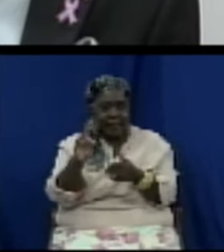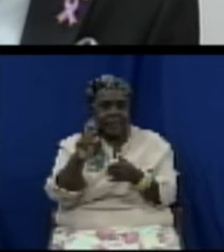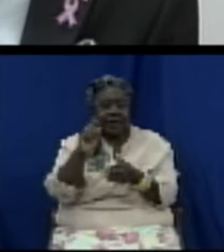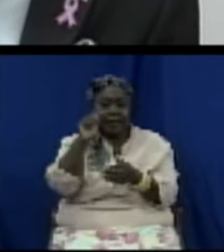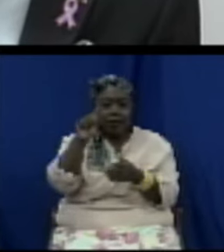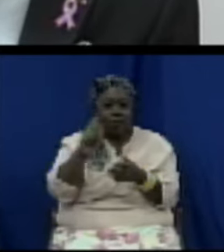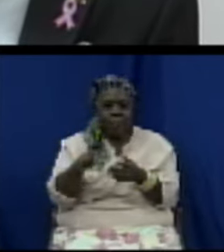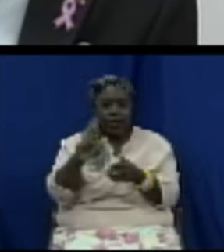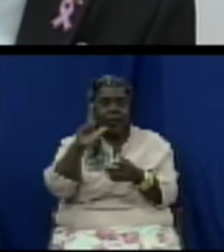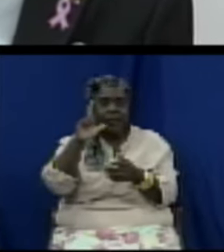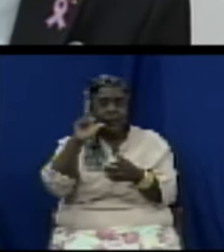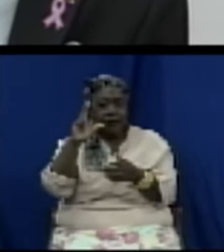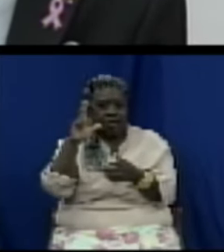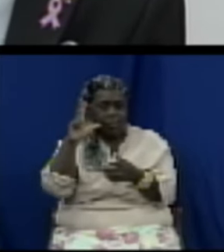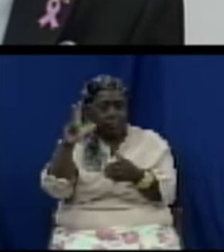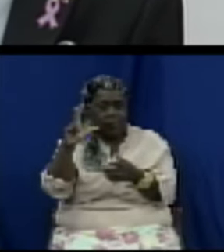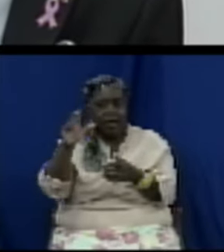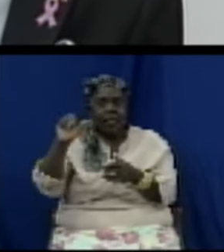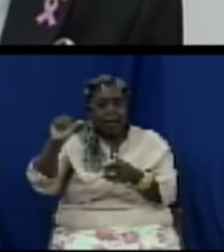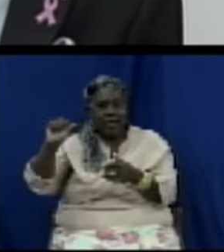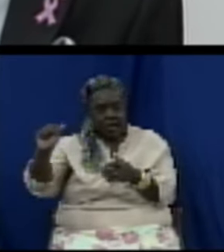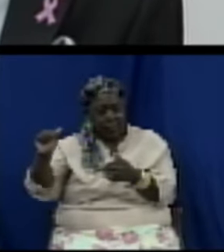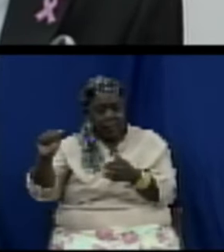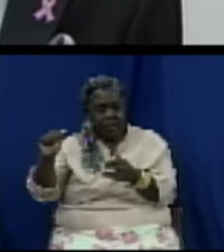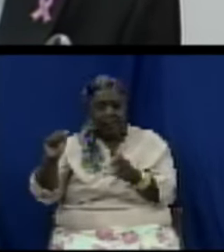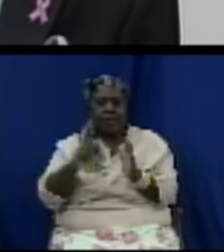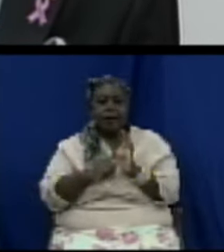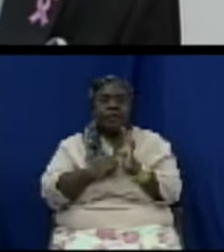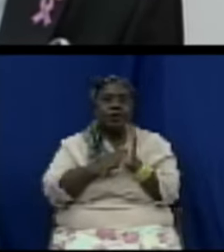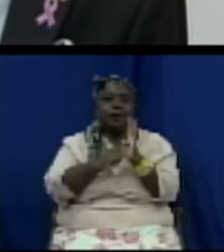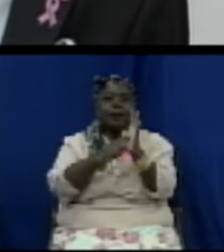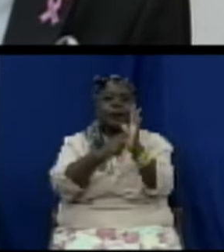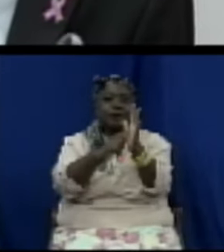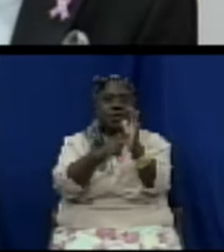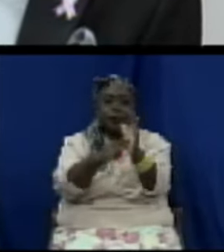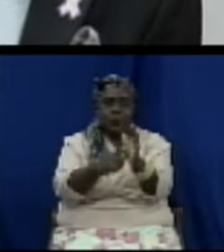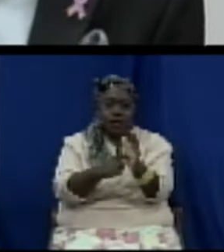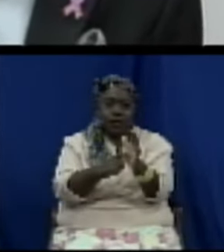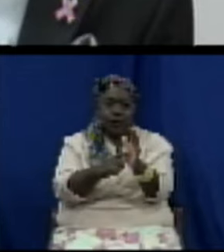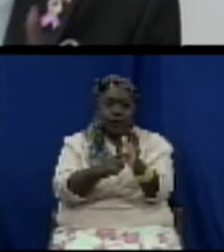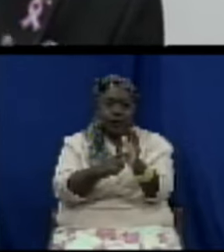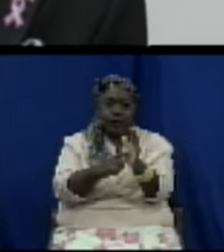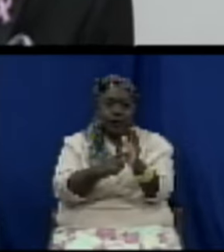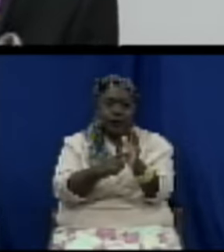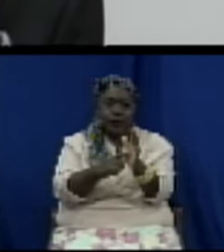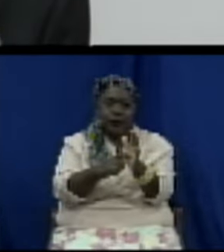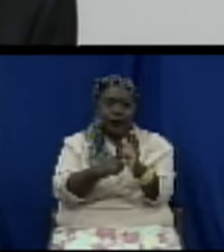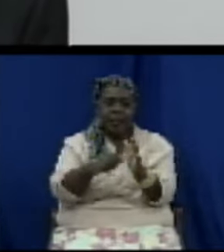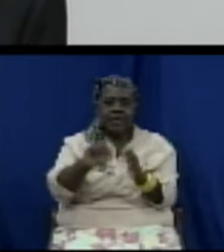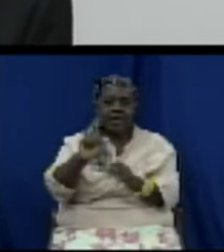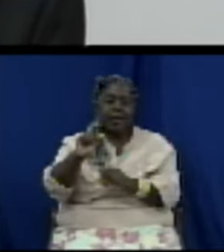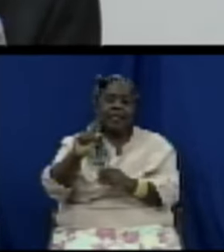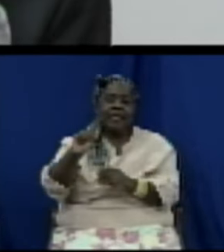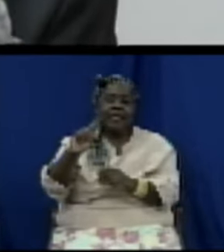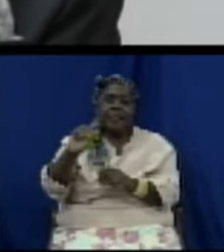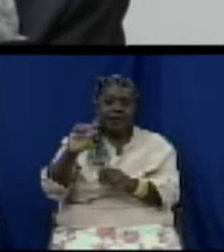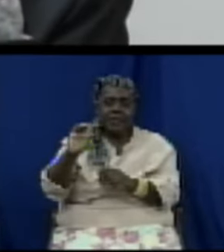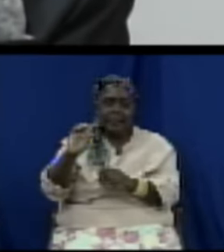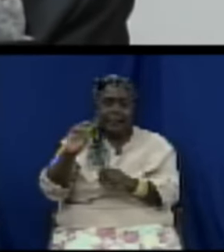which was published as an act as act nine I should say